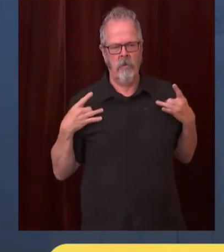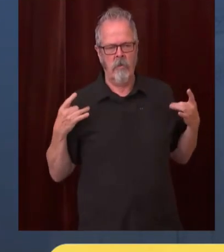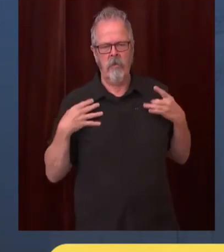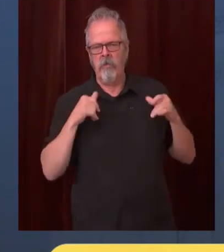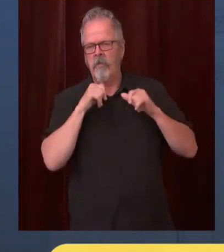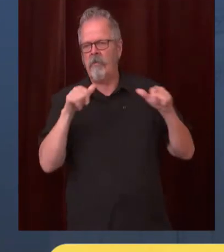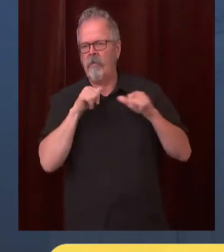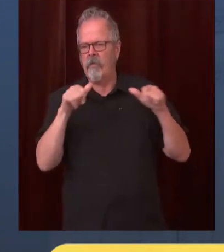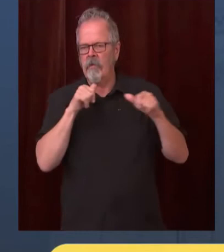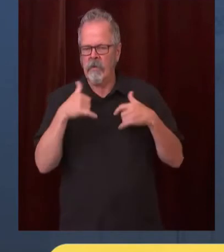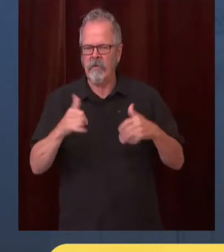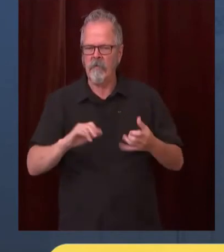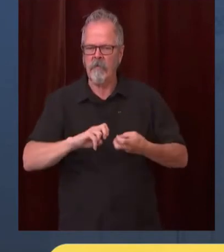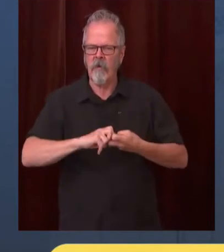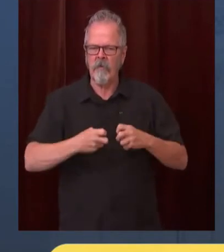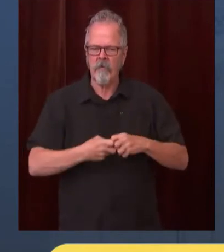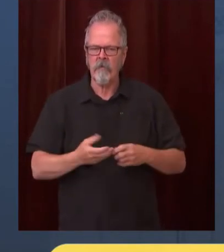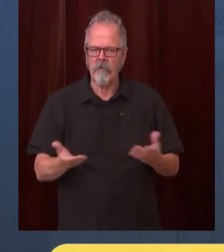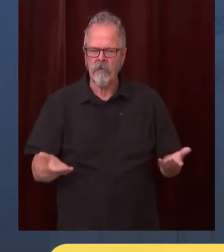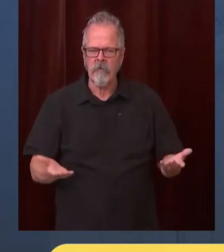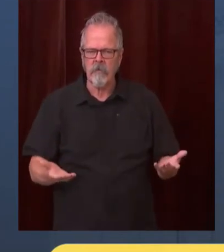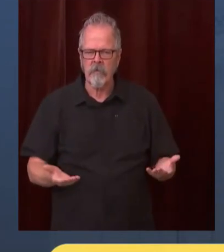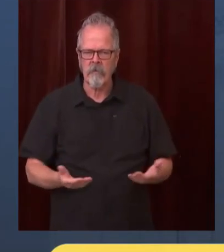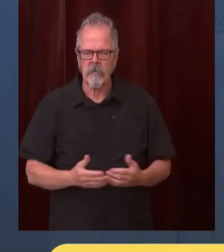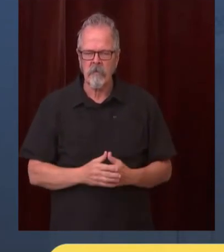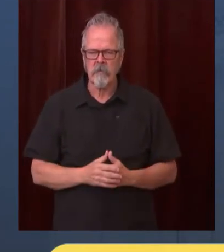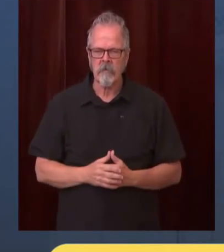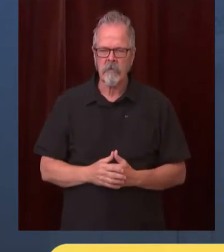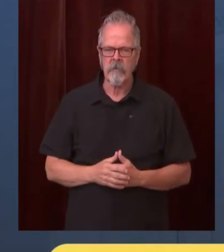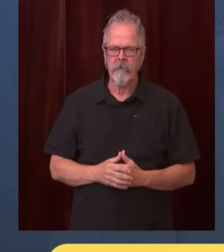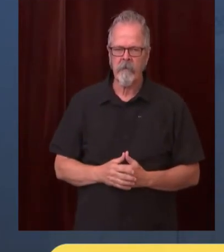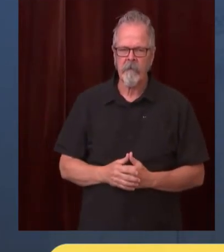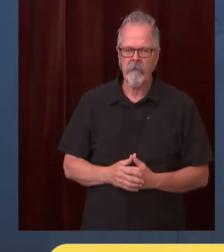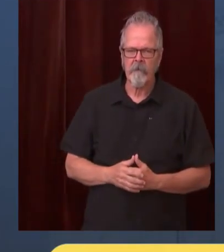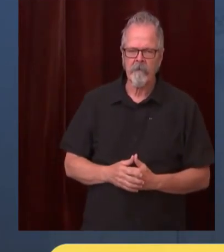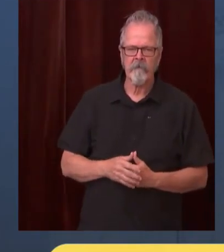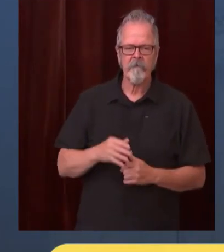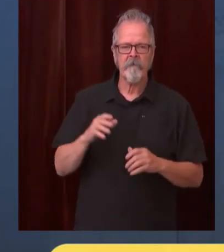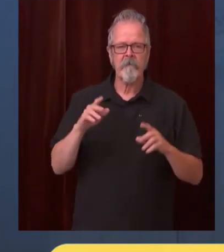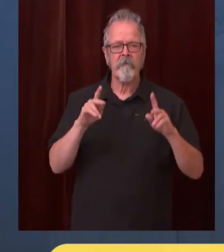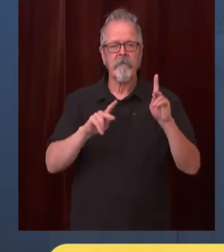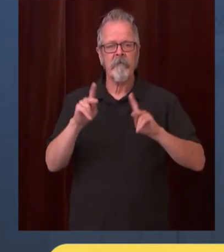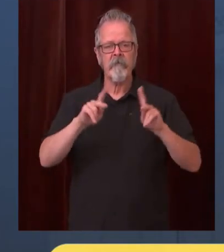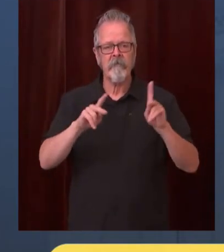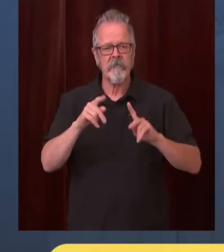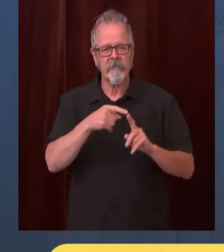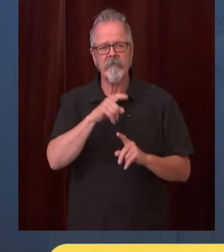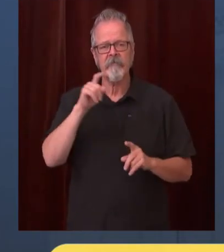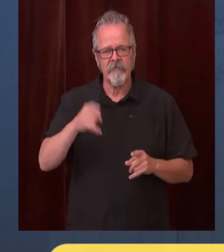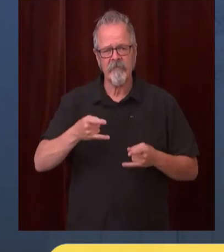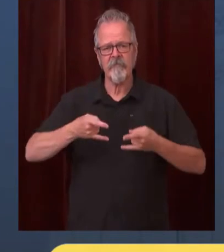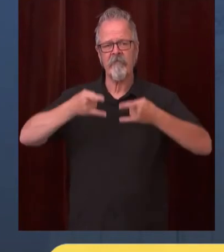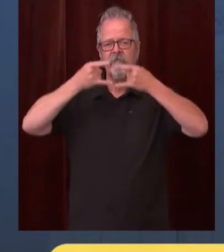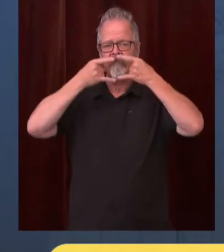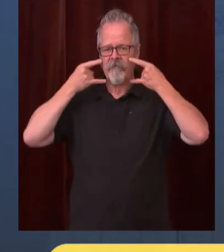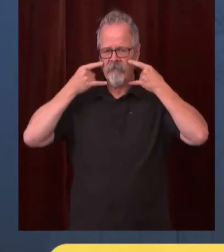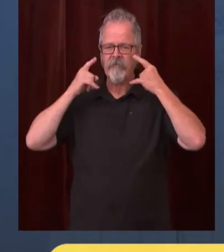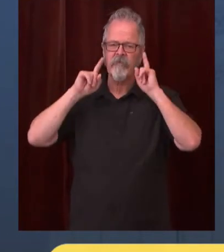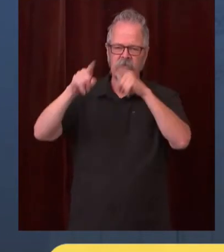i wish that were not so but the reason is because so many people have refused to become vaccinated